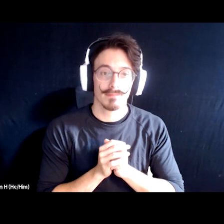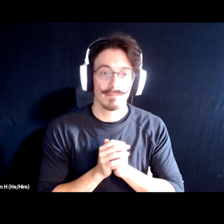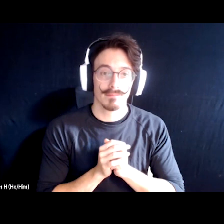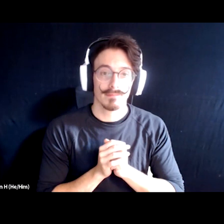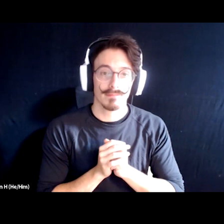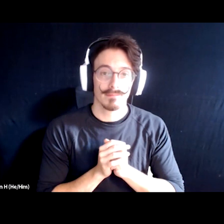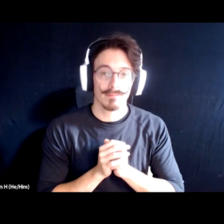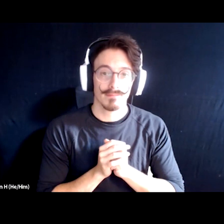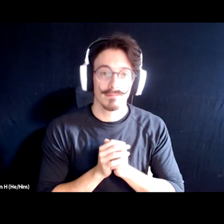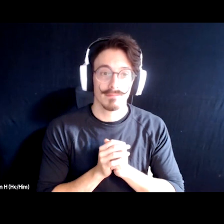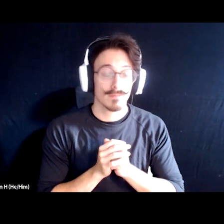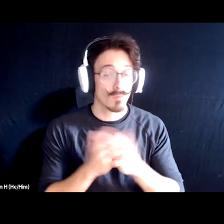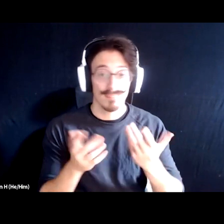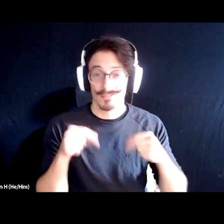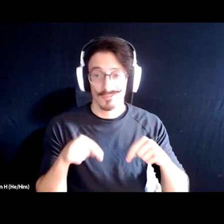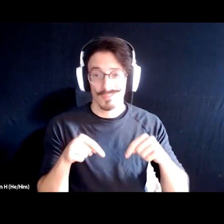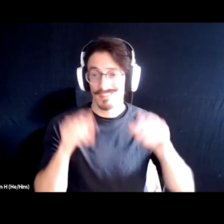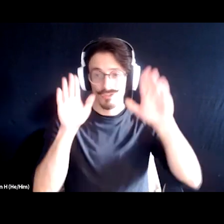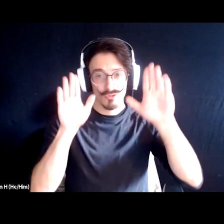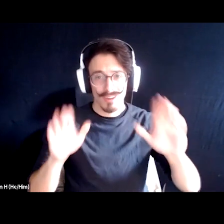Well, this is really great. Well,